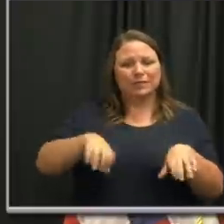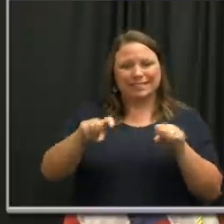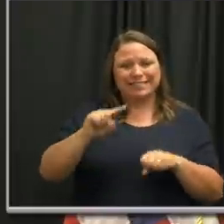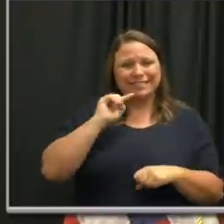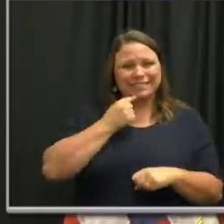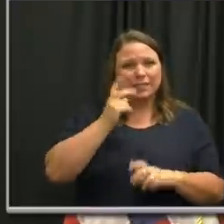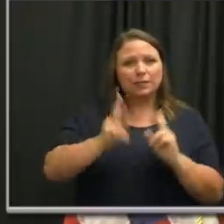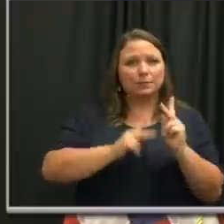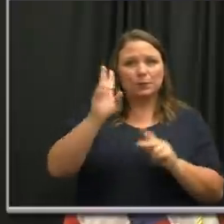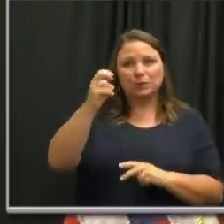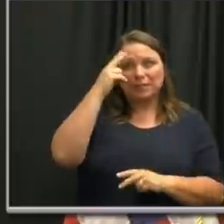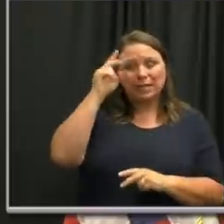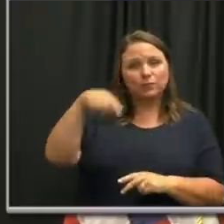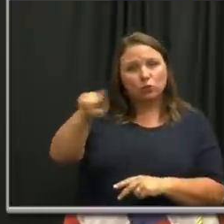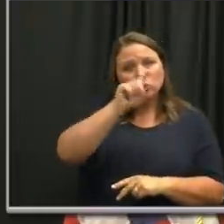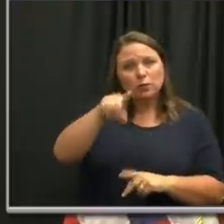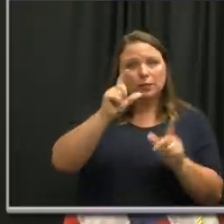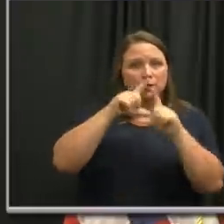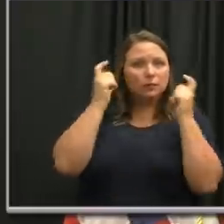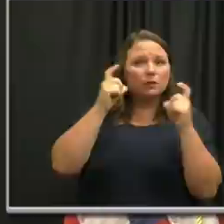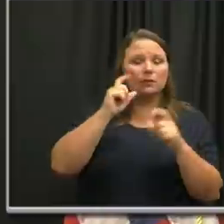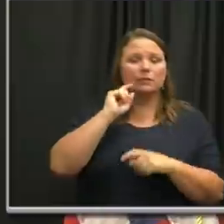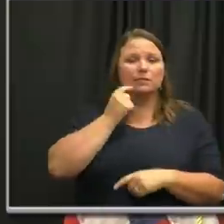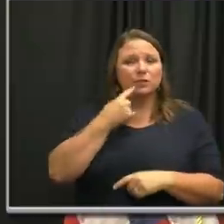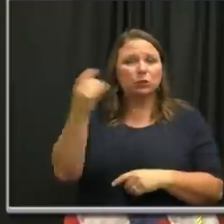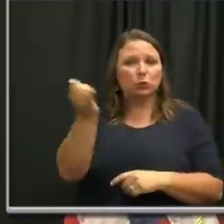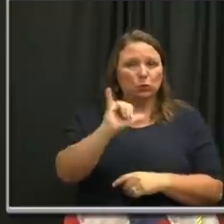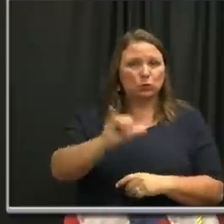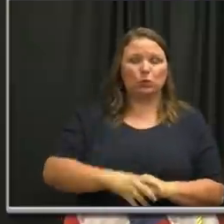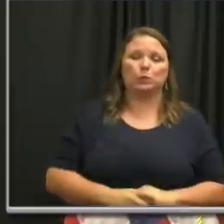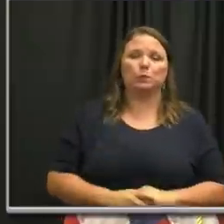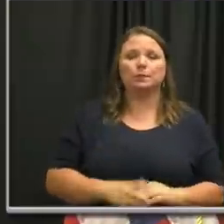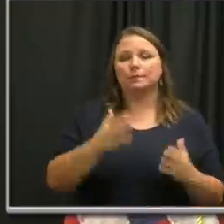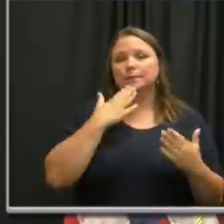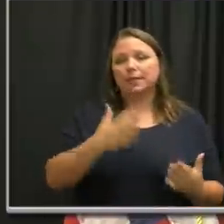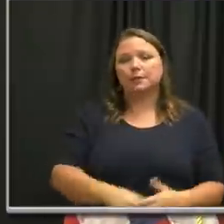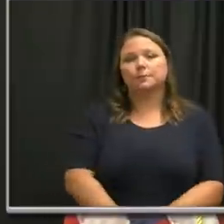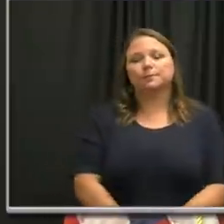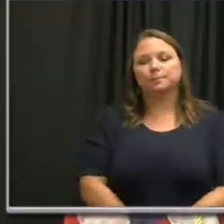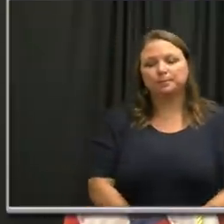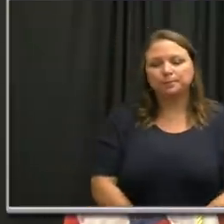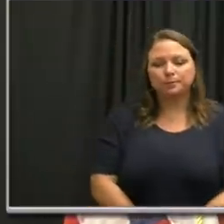and the people of Nashville need to take this spike in numbers very seriously. Thank you.